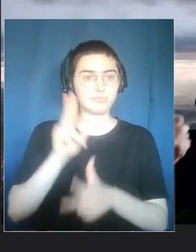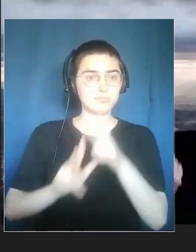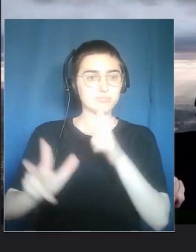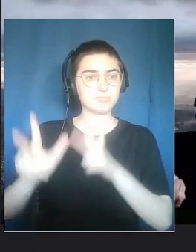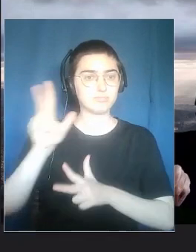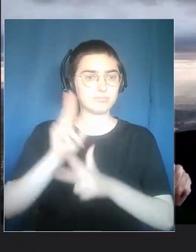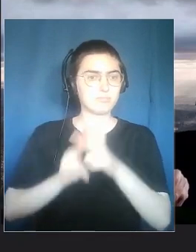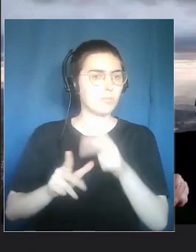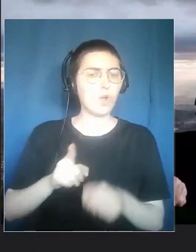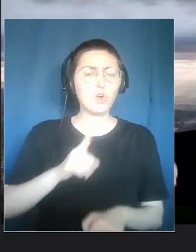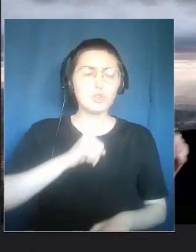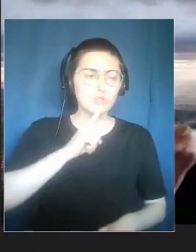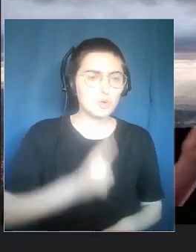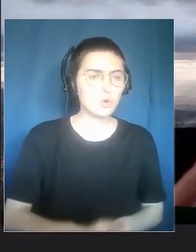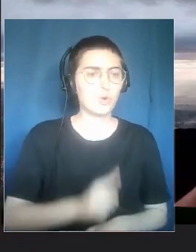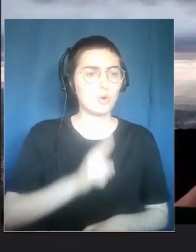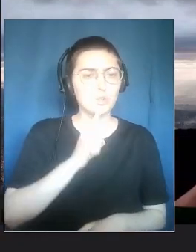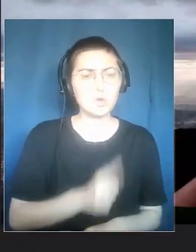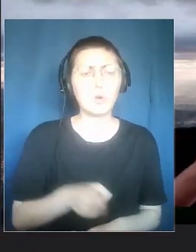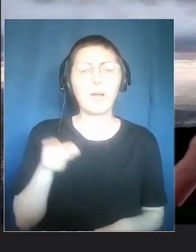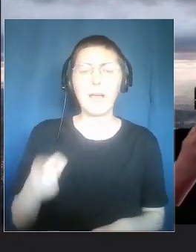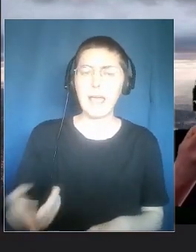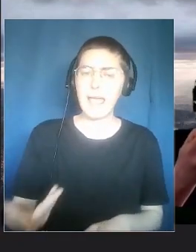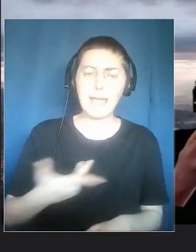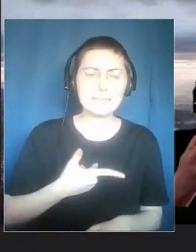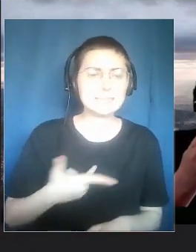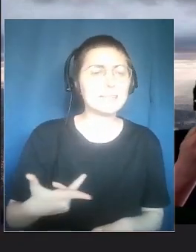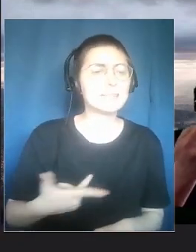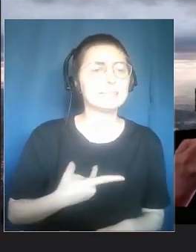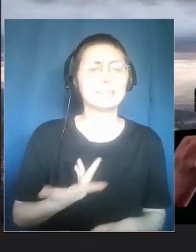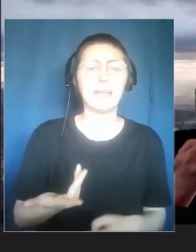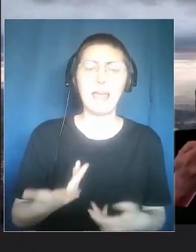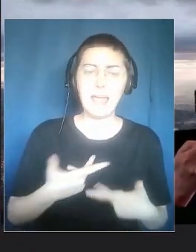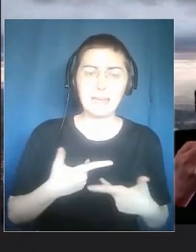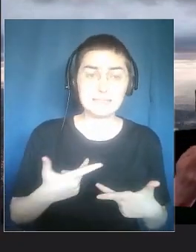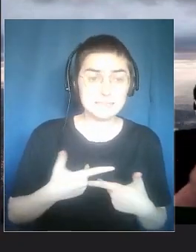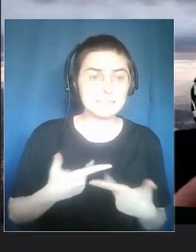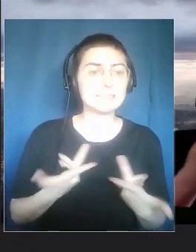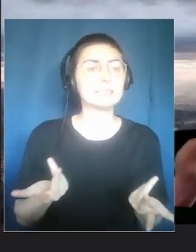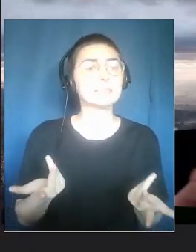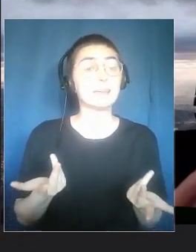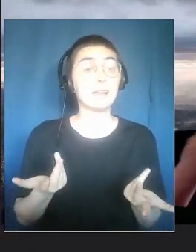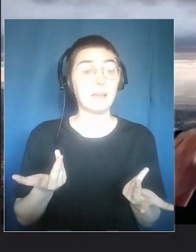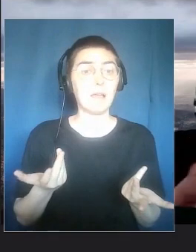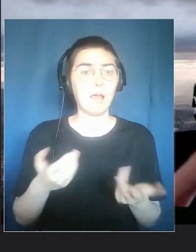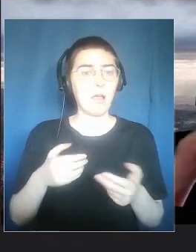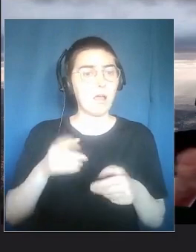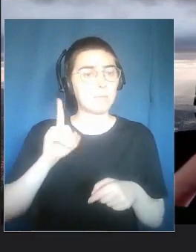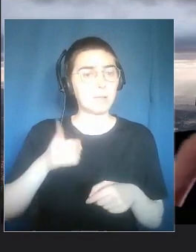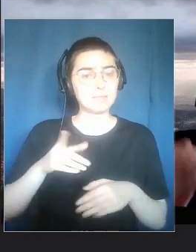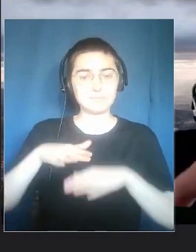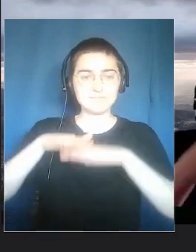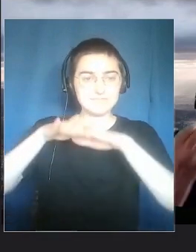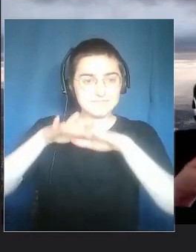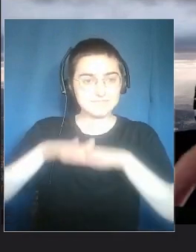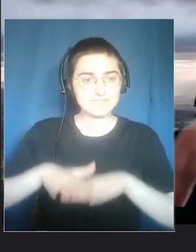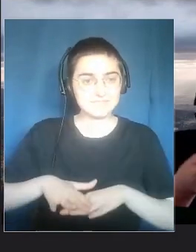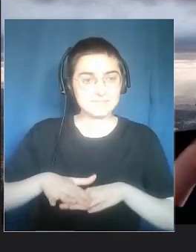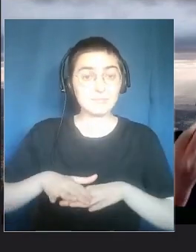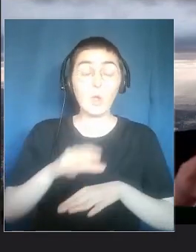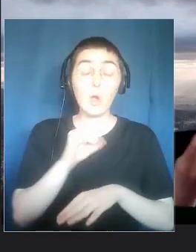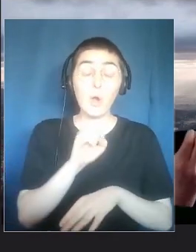here we have to decide whether to legitimize scientifically this legend.